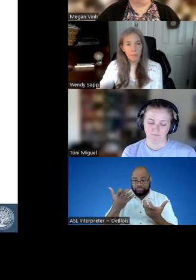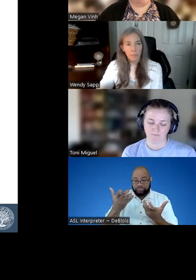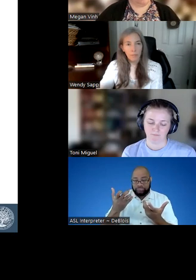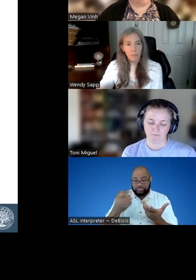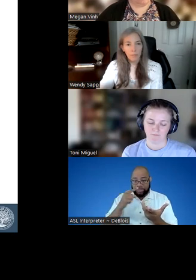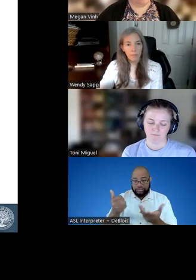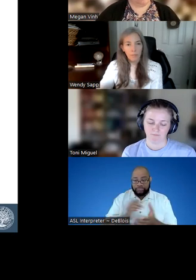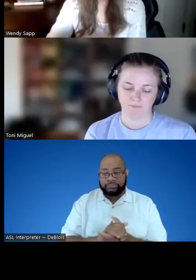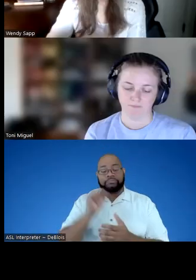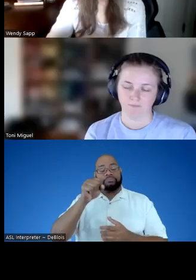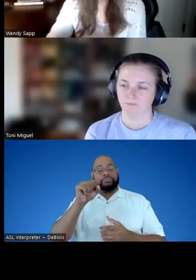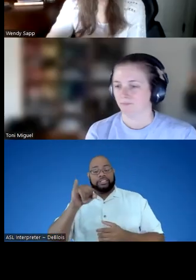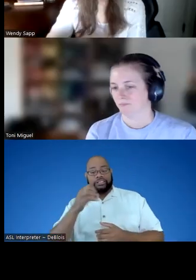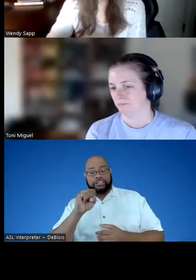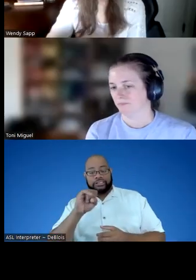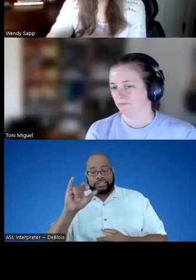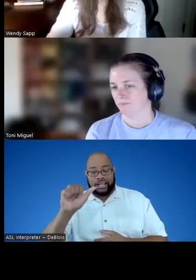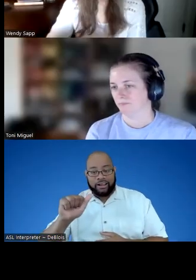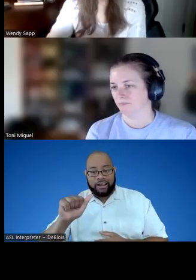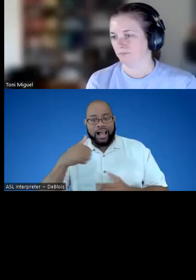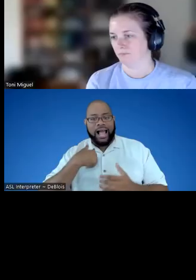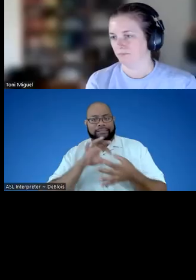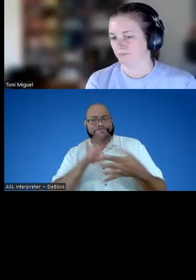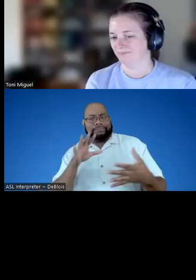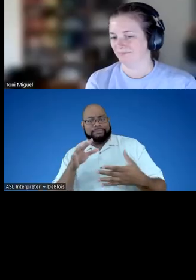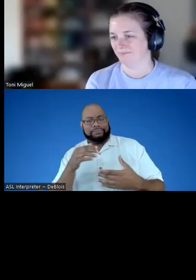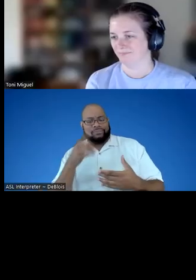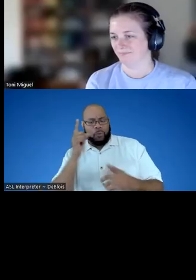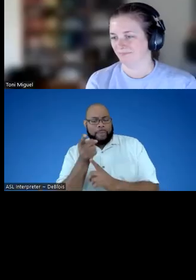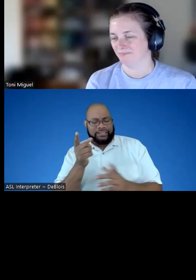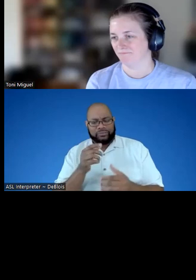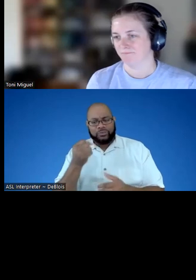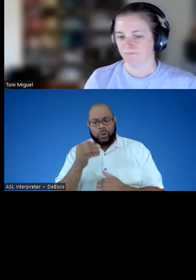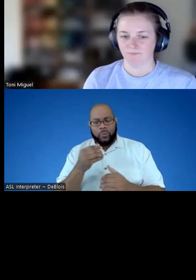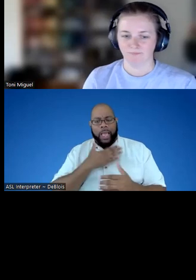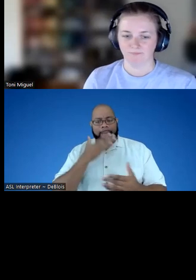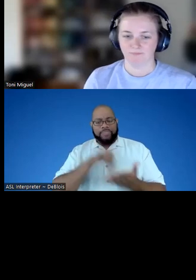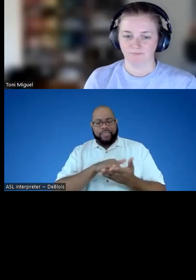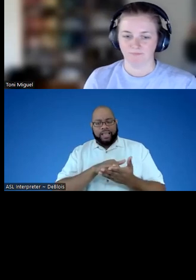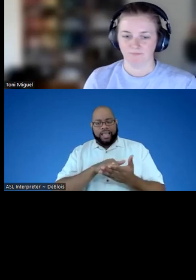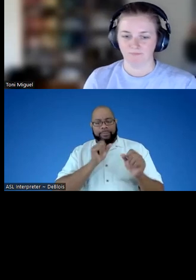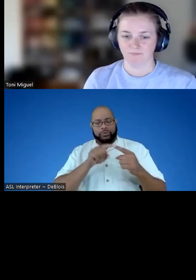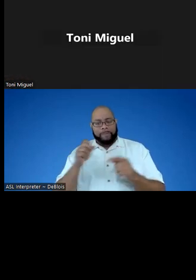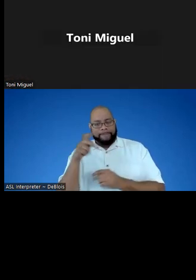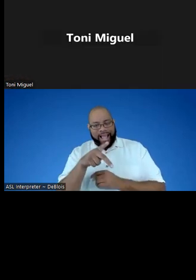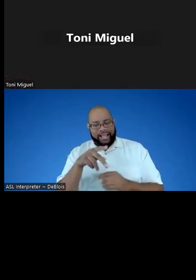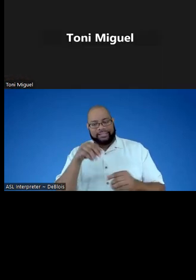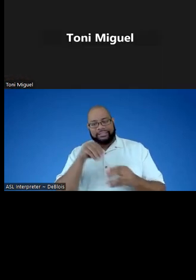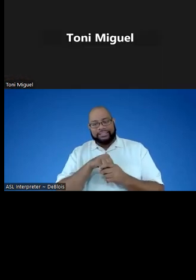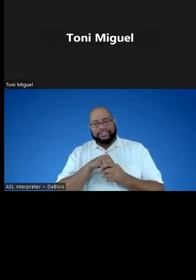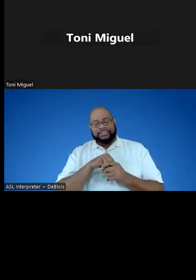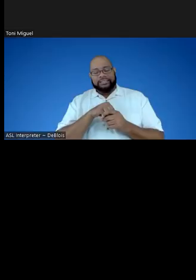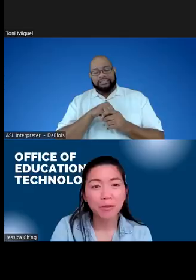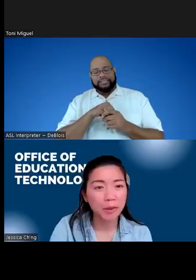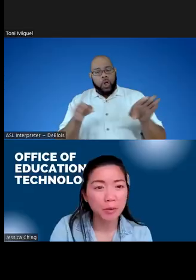Hi, yes, this is Jessica. Sorry, I got disconnected for a second. So glad that I'm able to be back in to